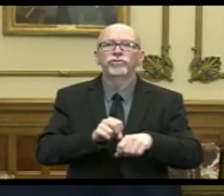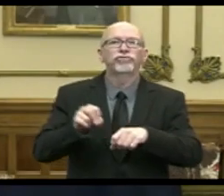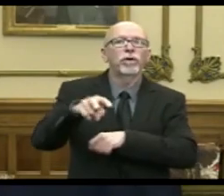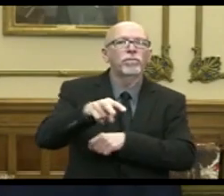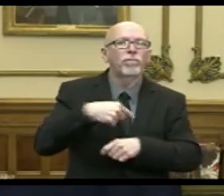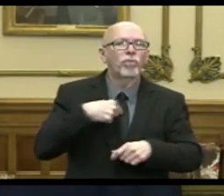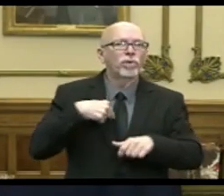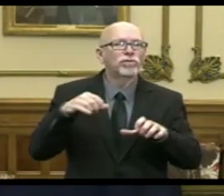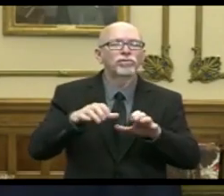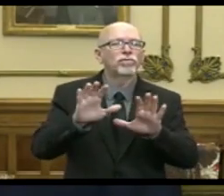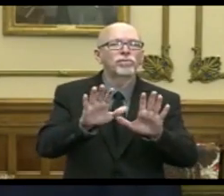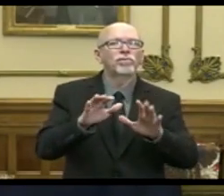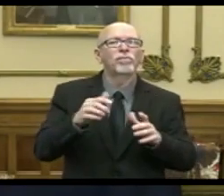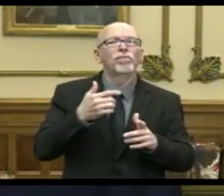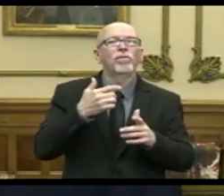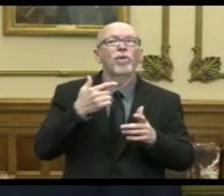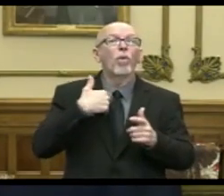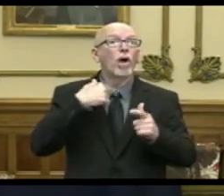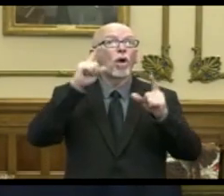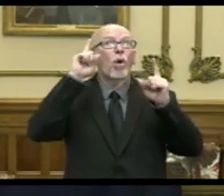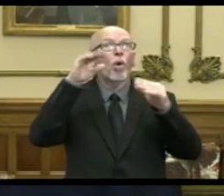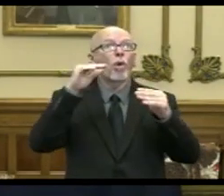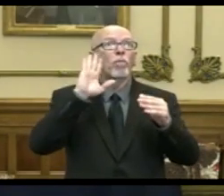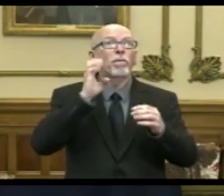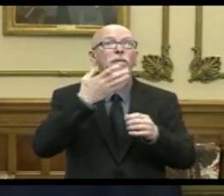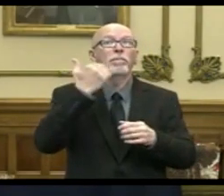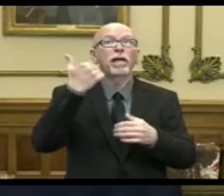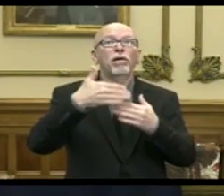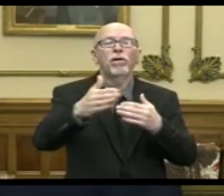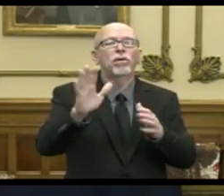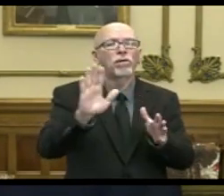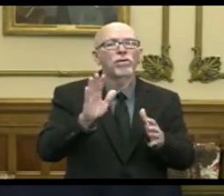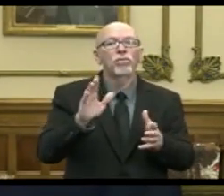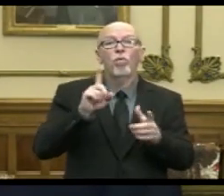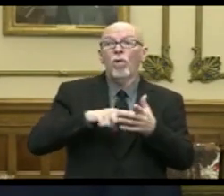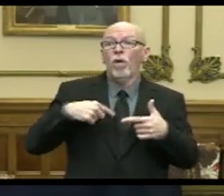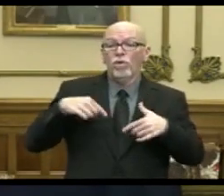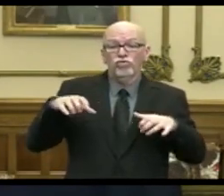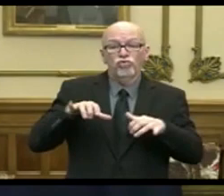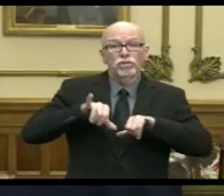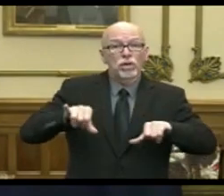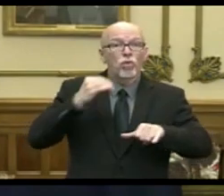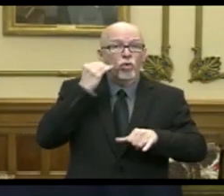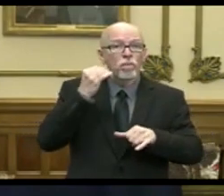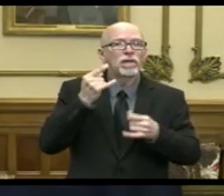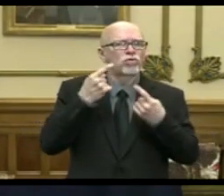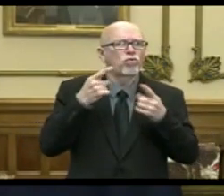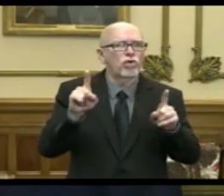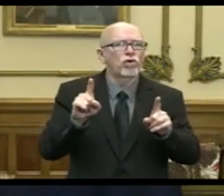doing just to hope for a different result. It is working. Having said that,